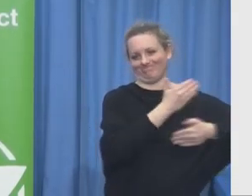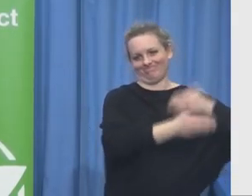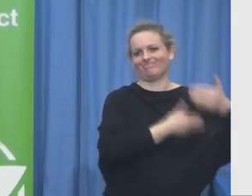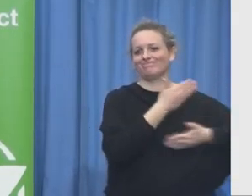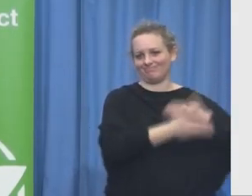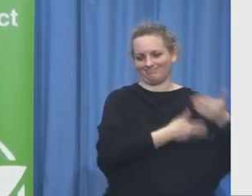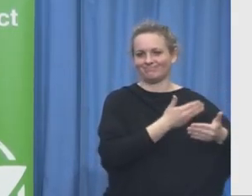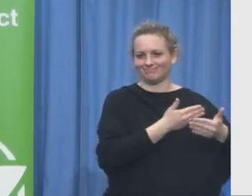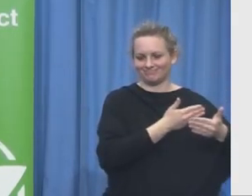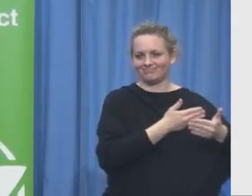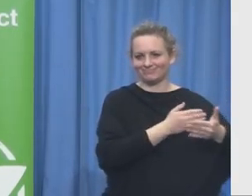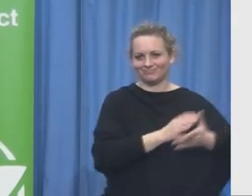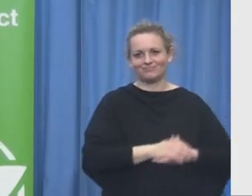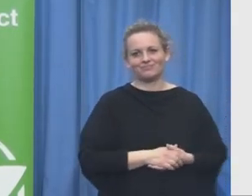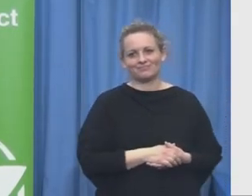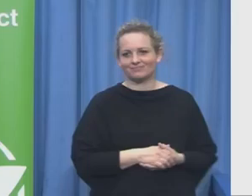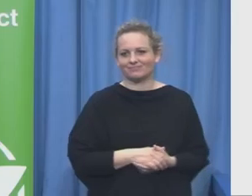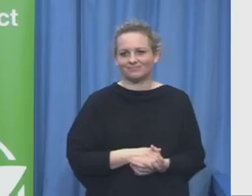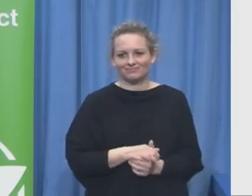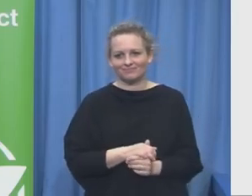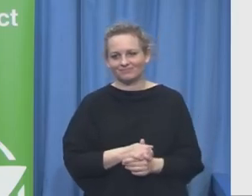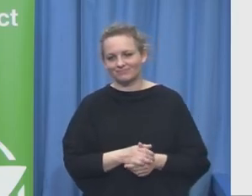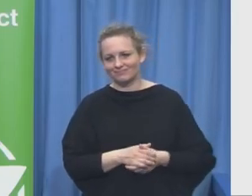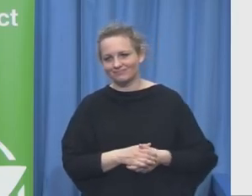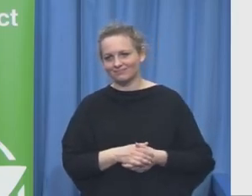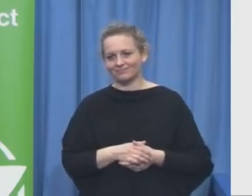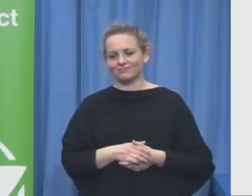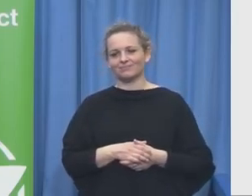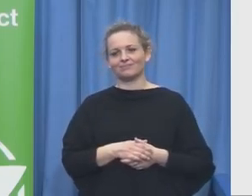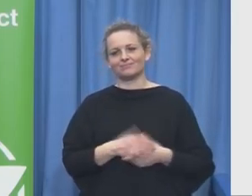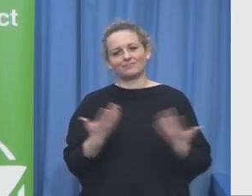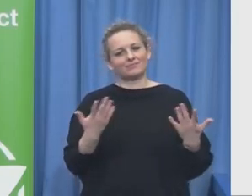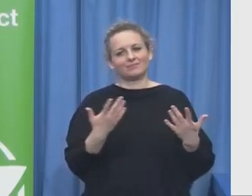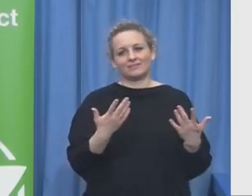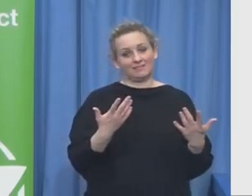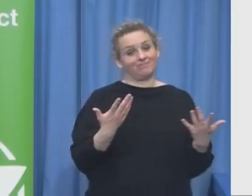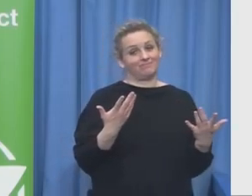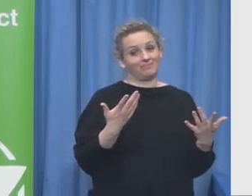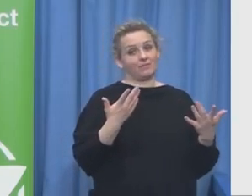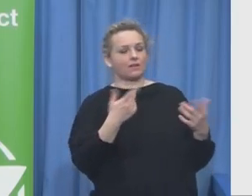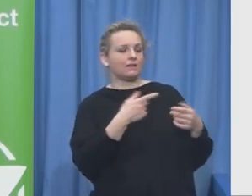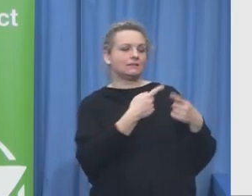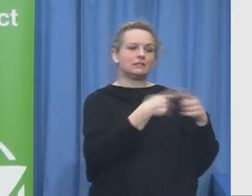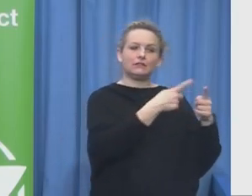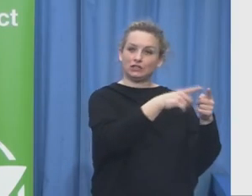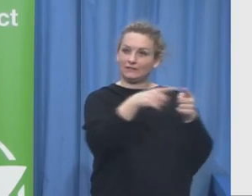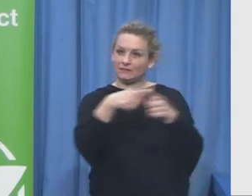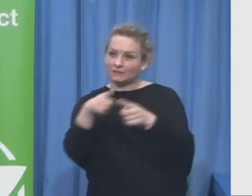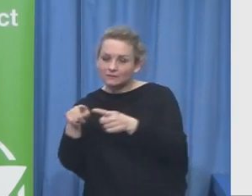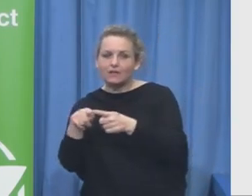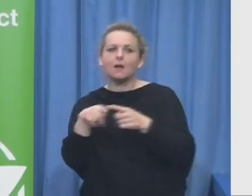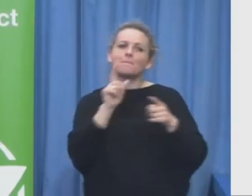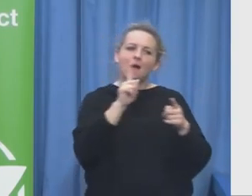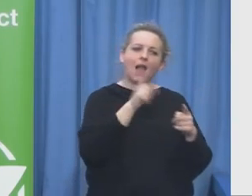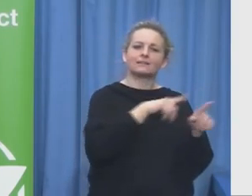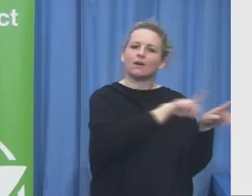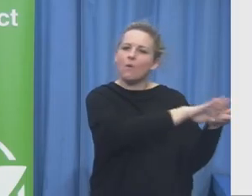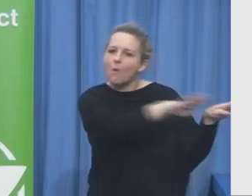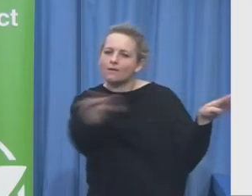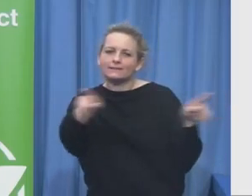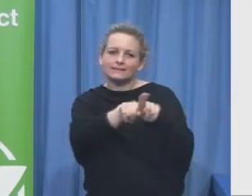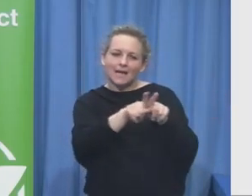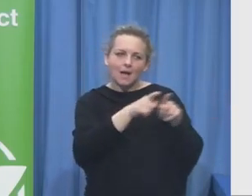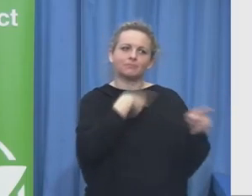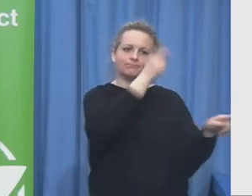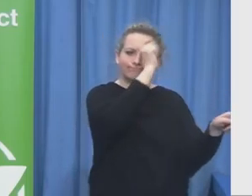and mindset relationship they are geared towards creating the methodology of a